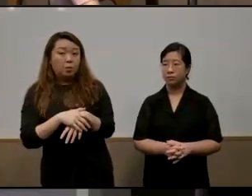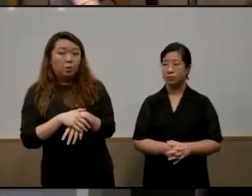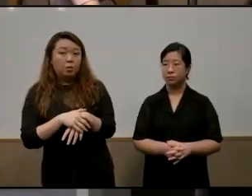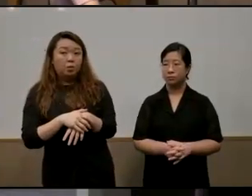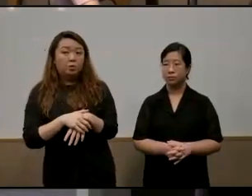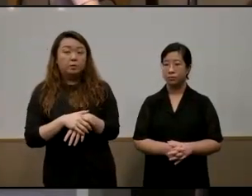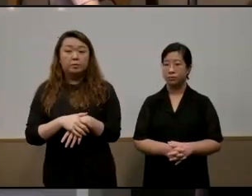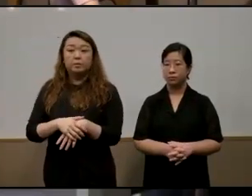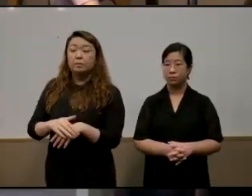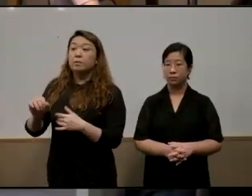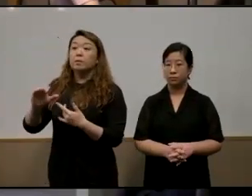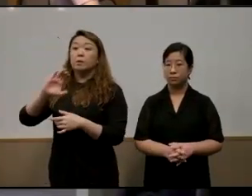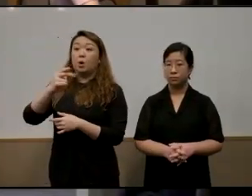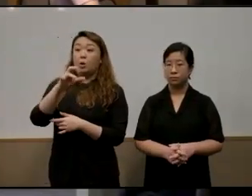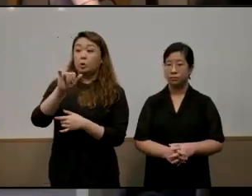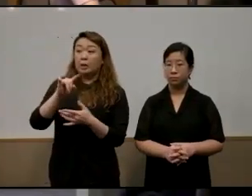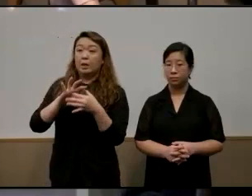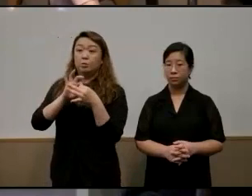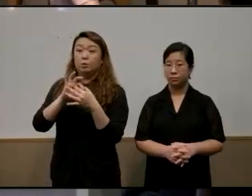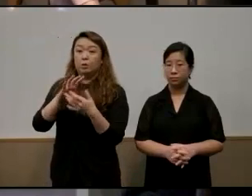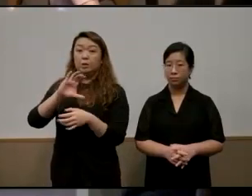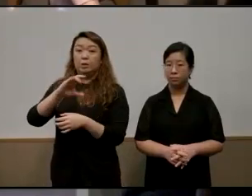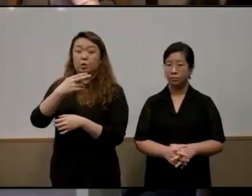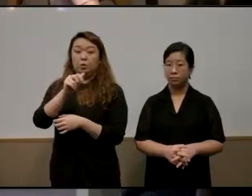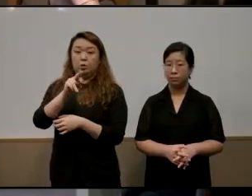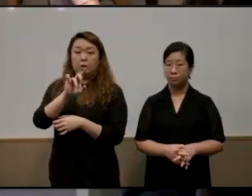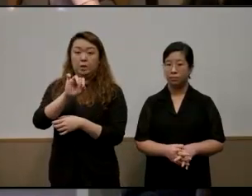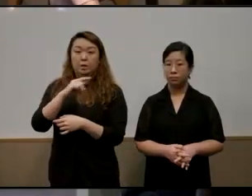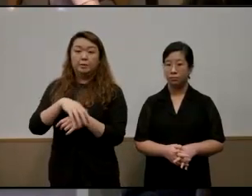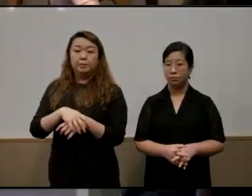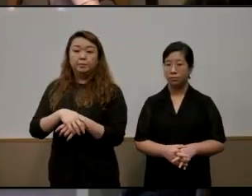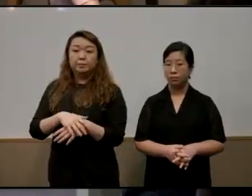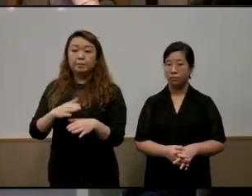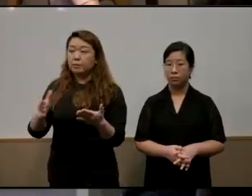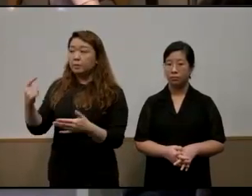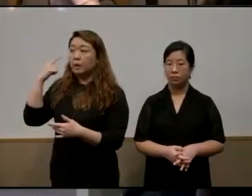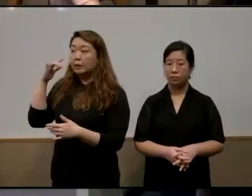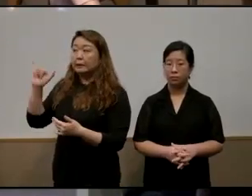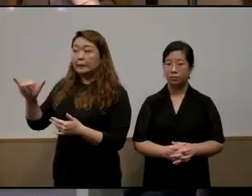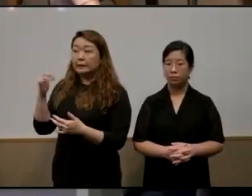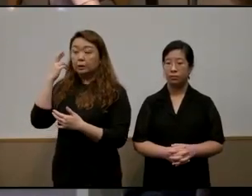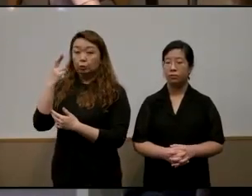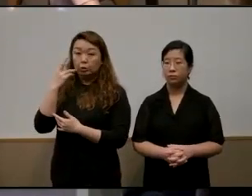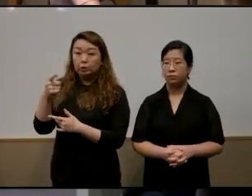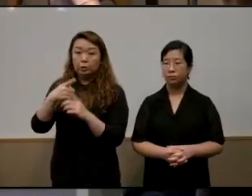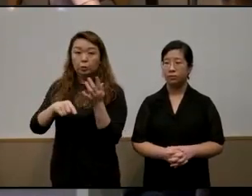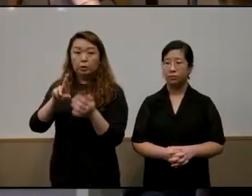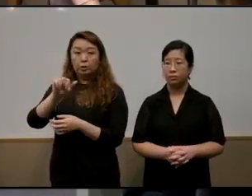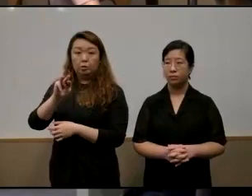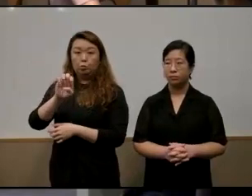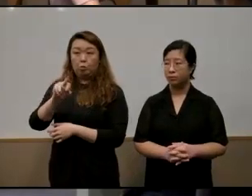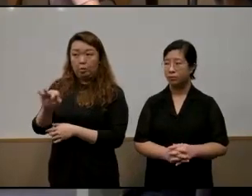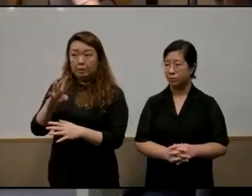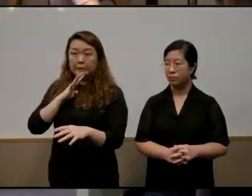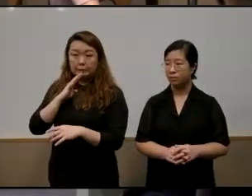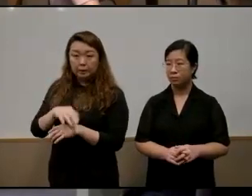sorry so chanda's comments are related so i'll just let chanda thank you i think it's very related to what ramen has spoke about